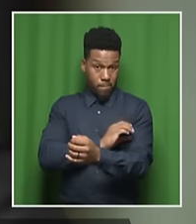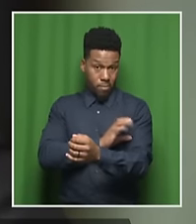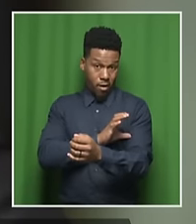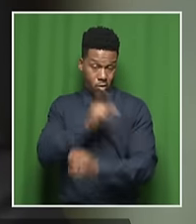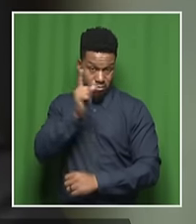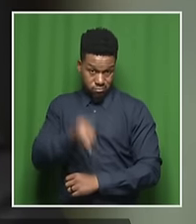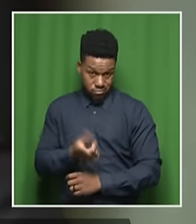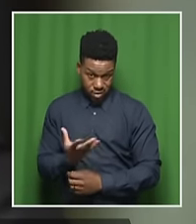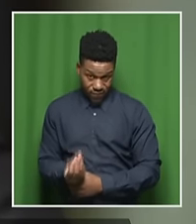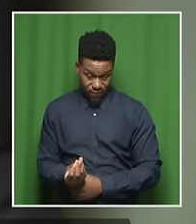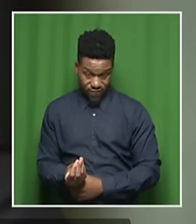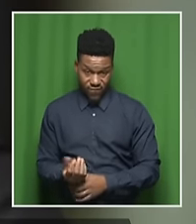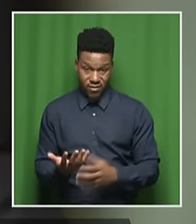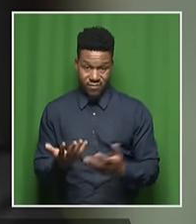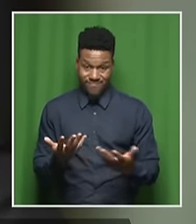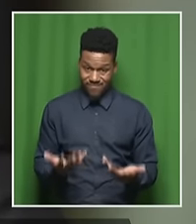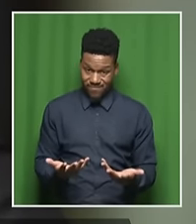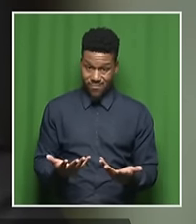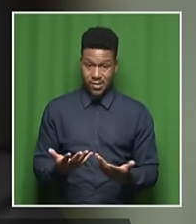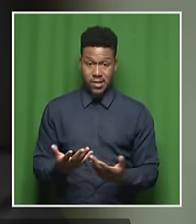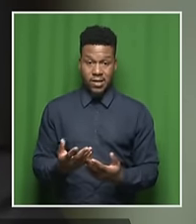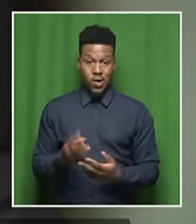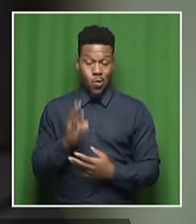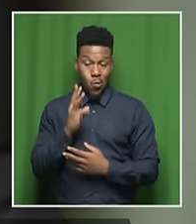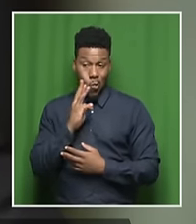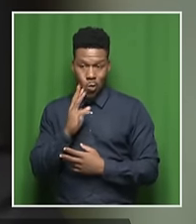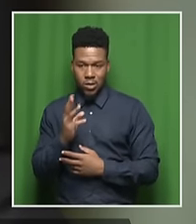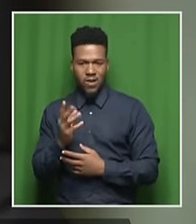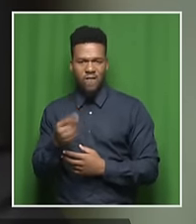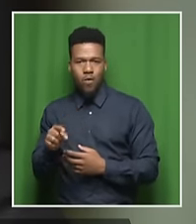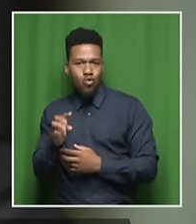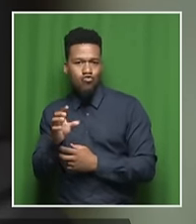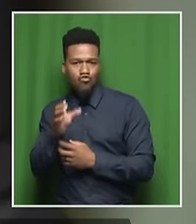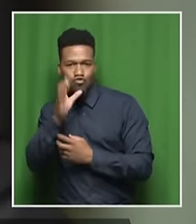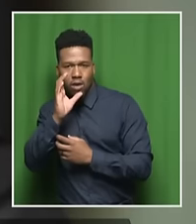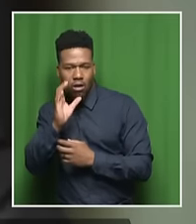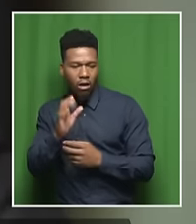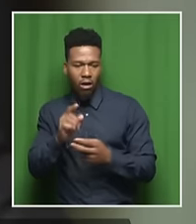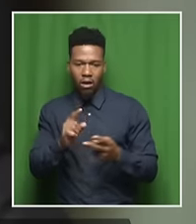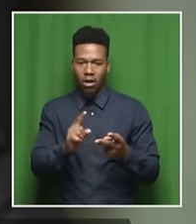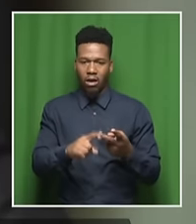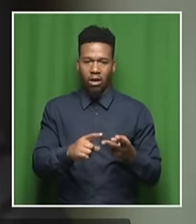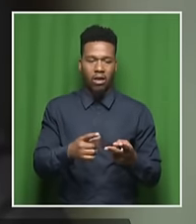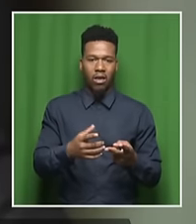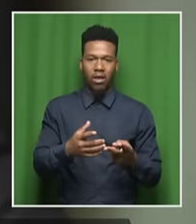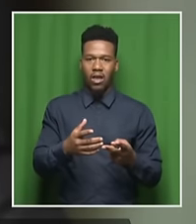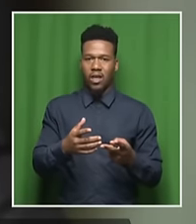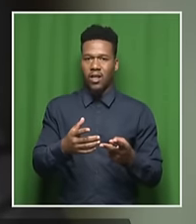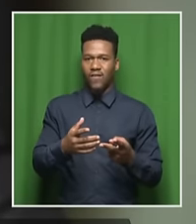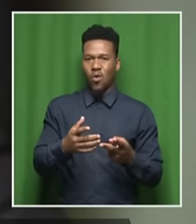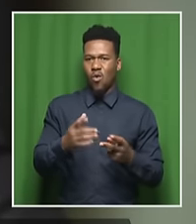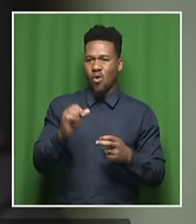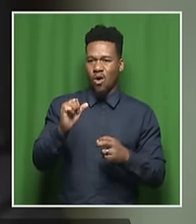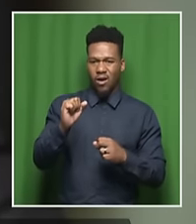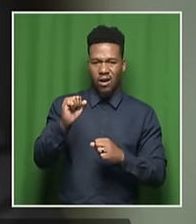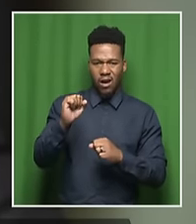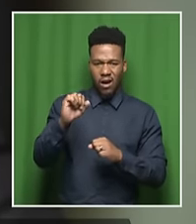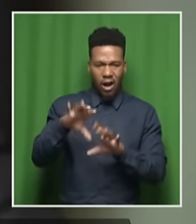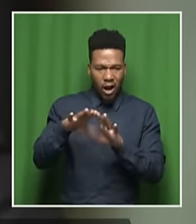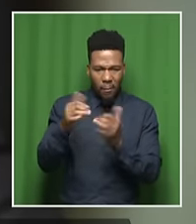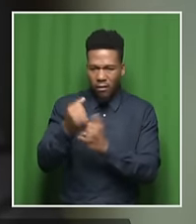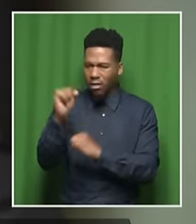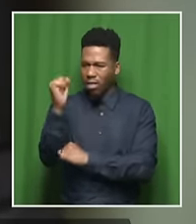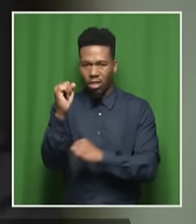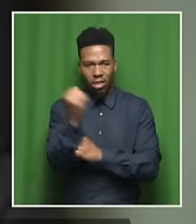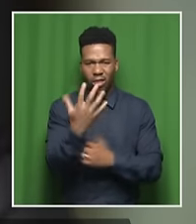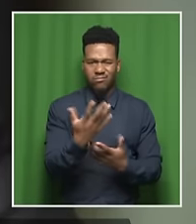be of a suitable quality for either drinking or industrial purposes is nothing new. This technology has been available for